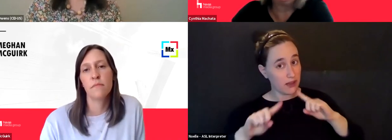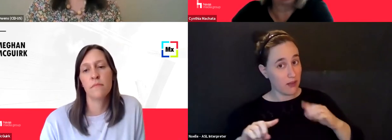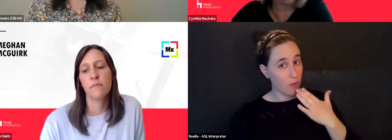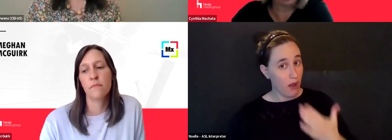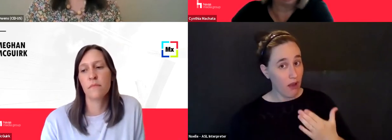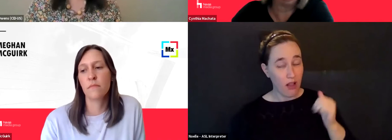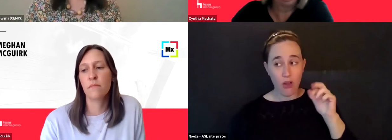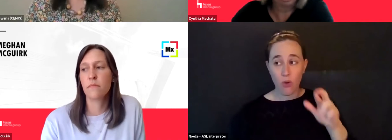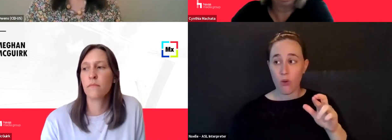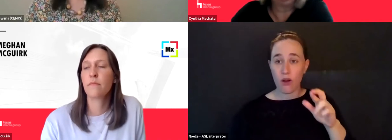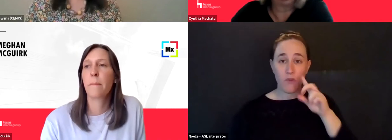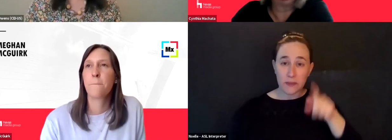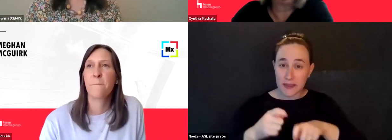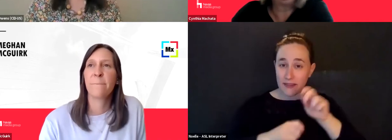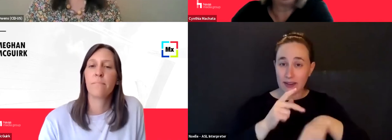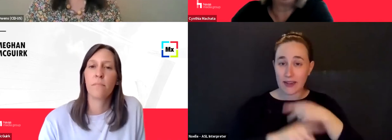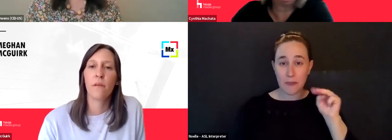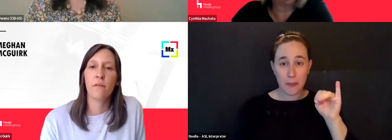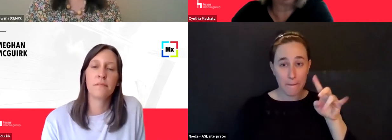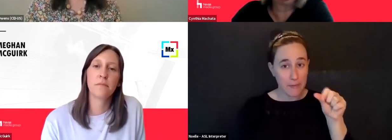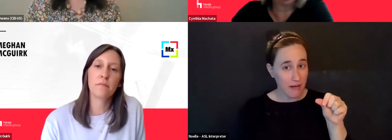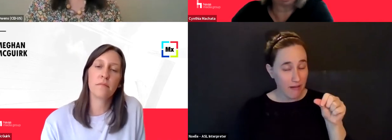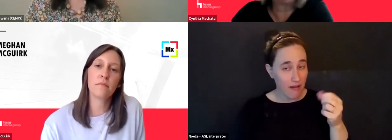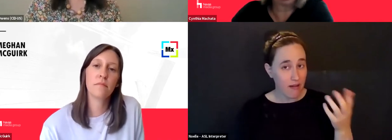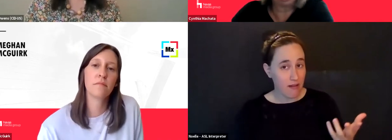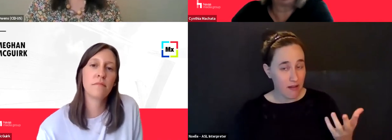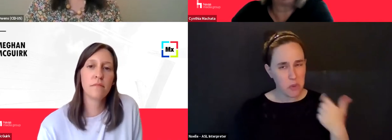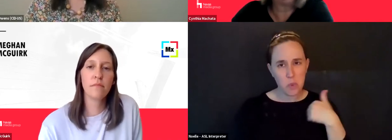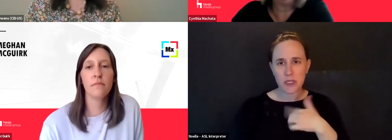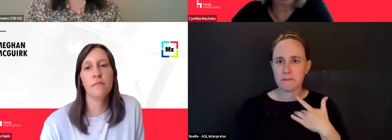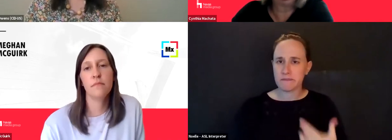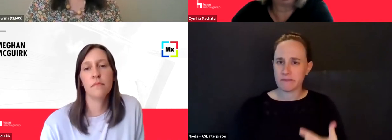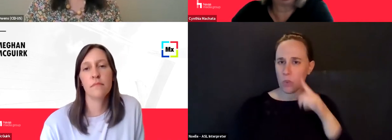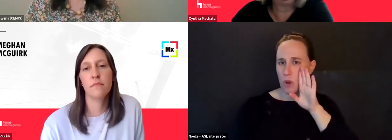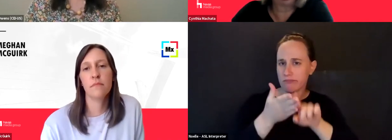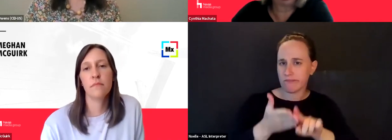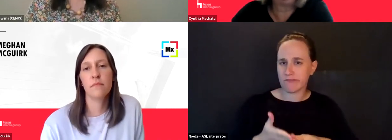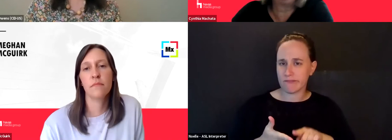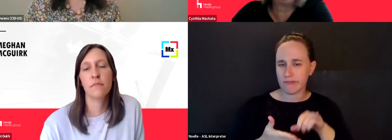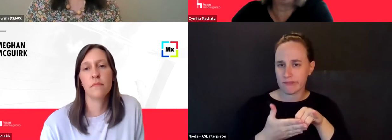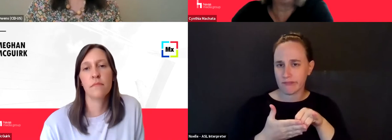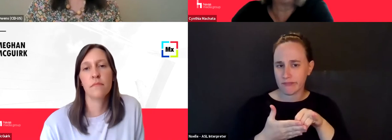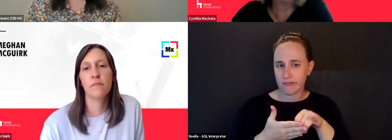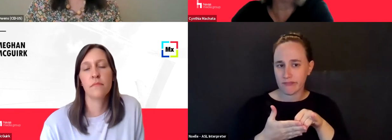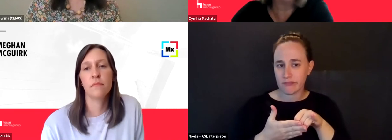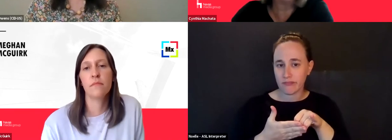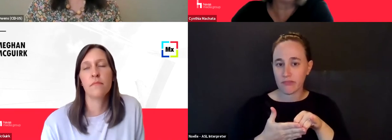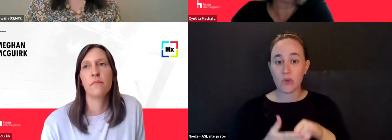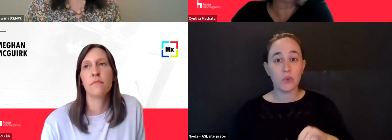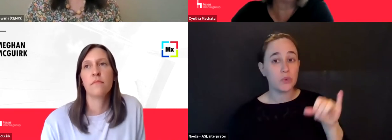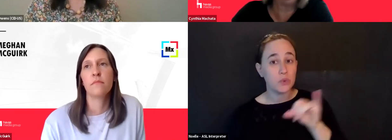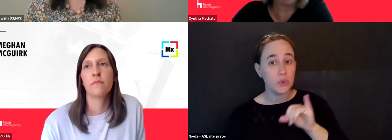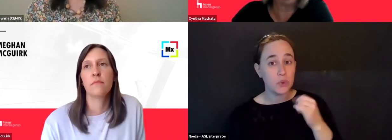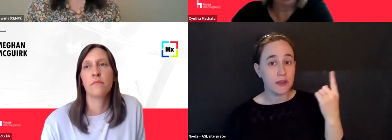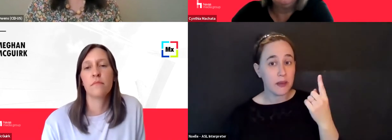in certain types of media. Um, so we do often look at that. And, um, I, what, one of the things that